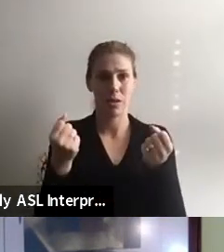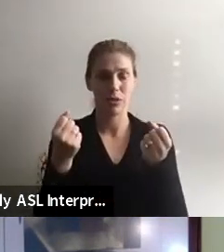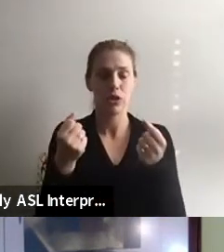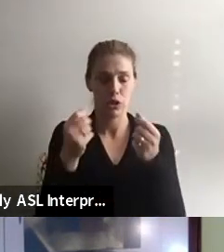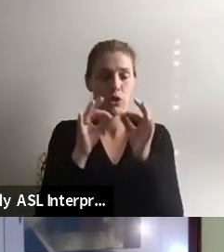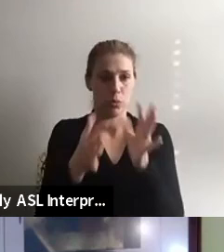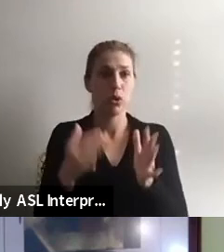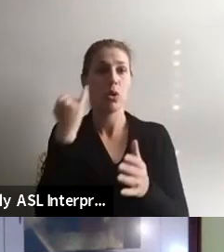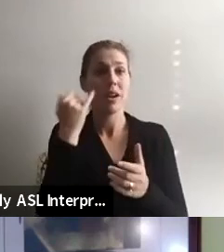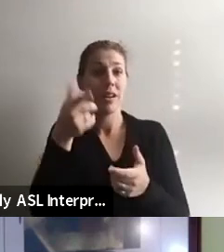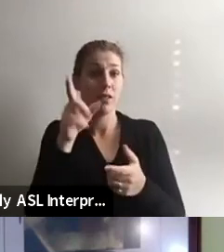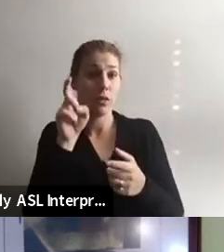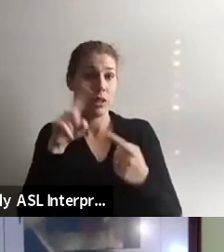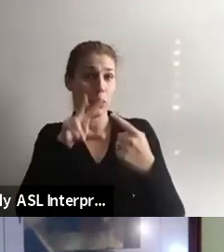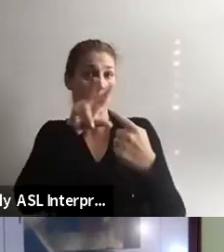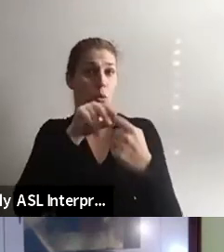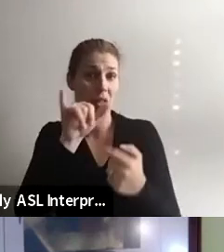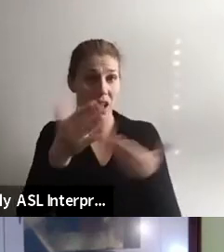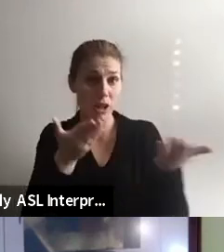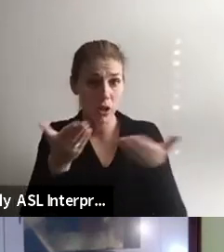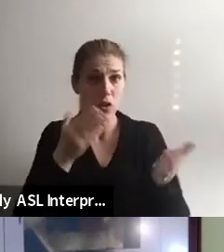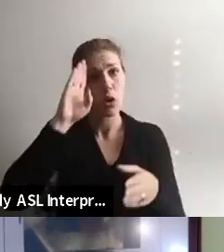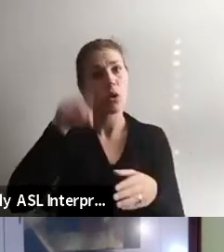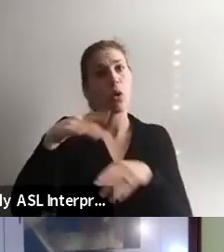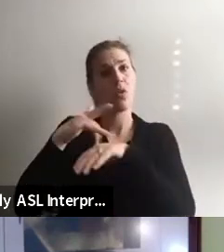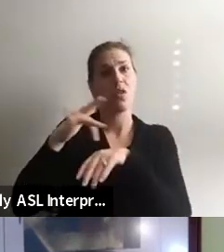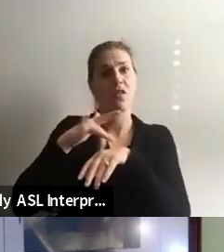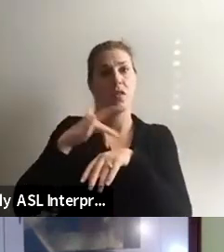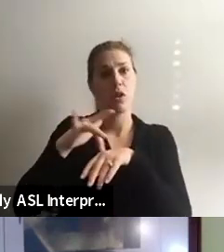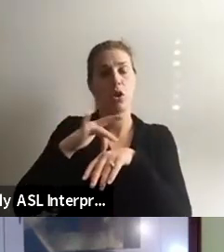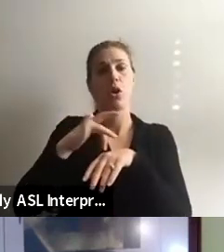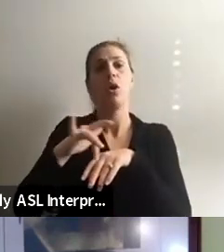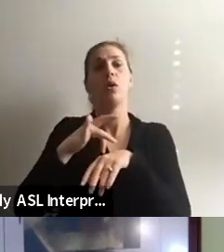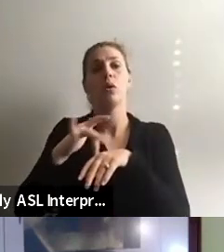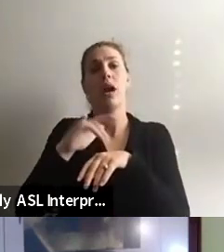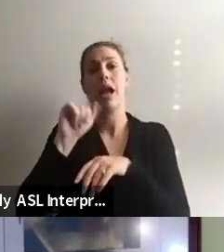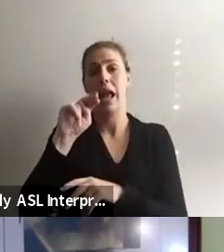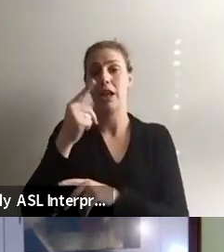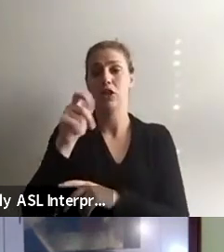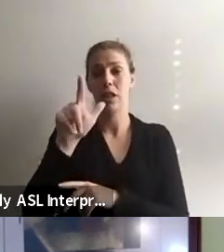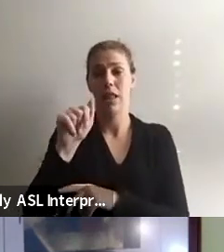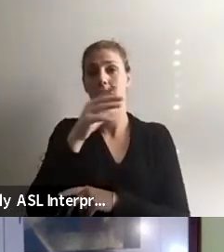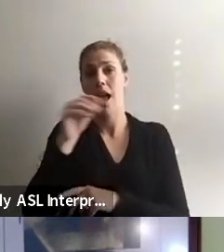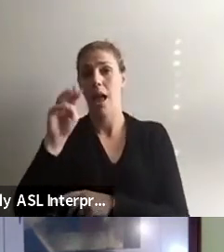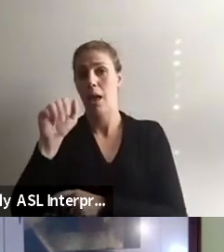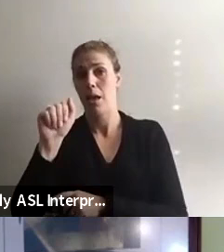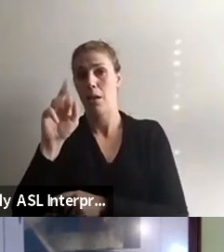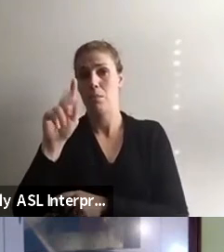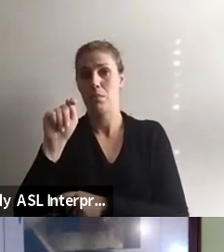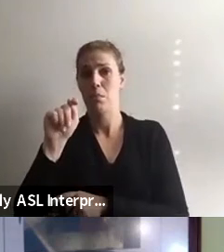so if that's service that you would like to utilize, please know that they are available. Their names are Angela and Martha